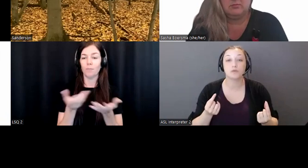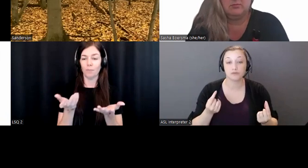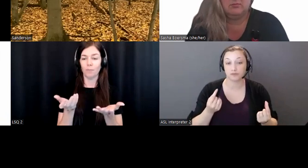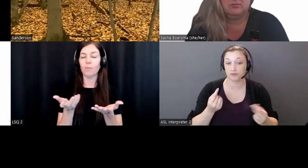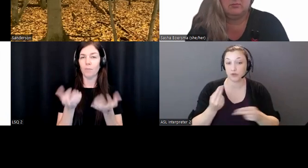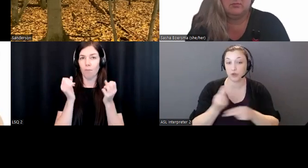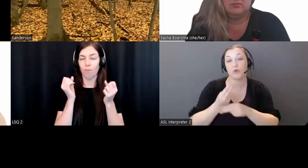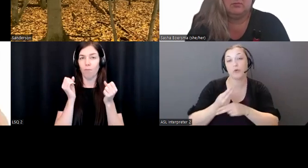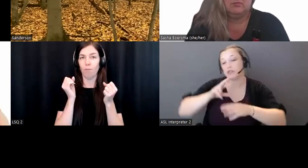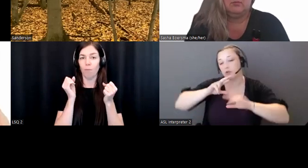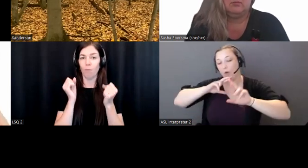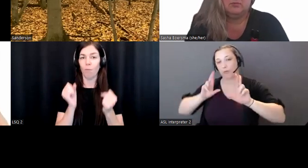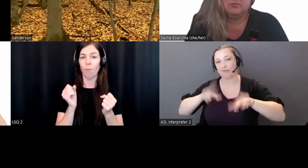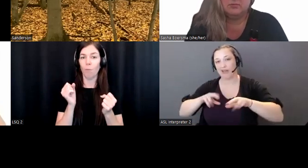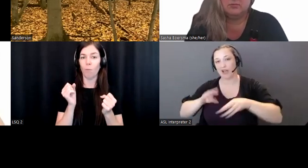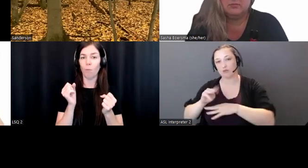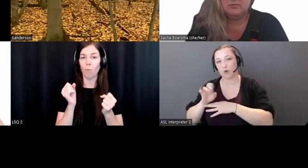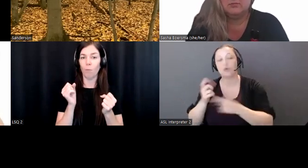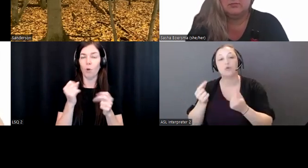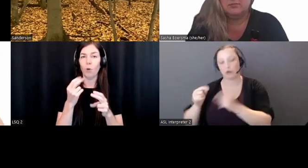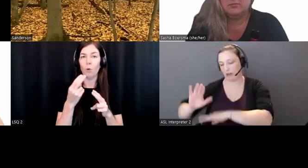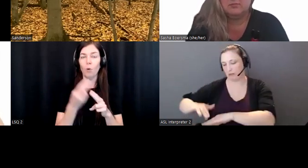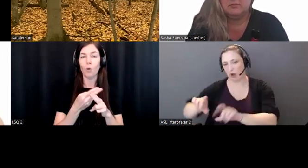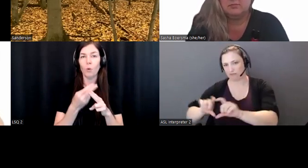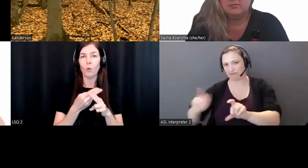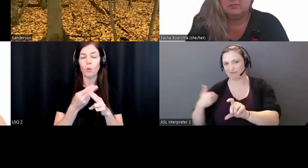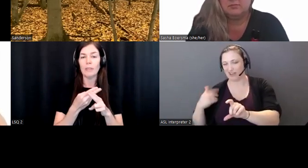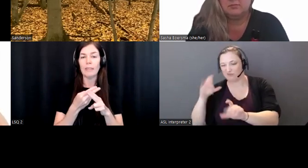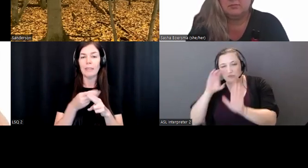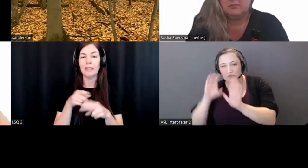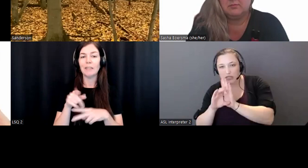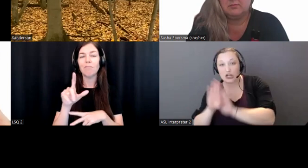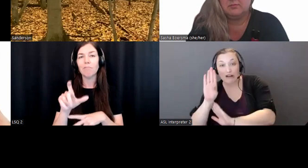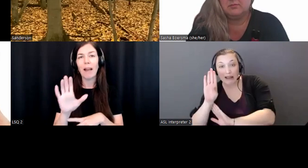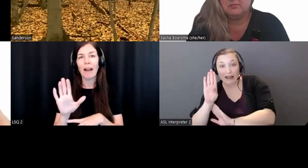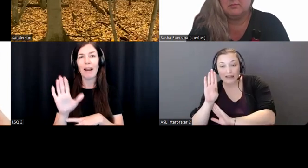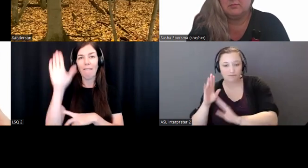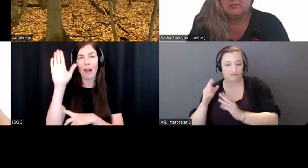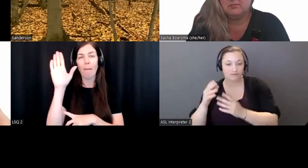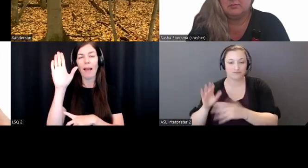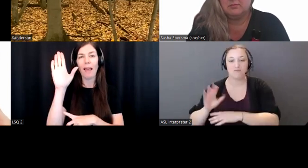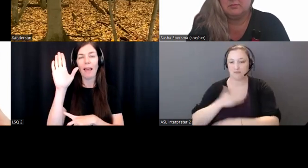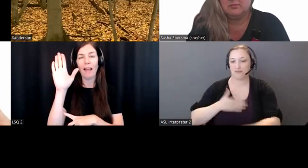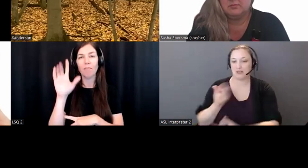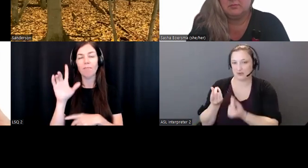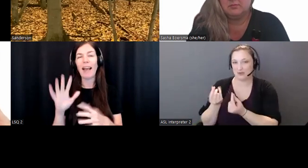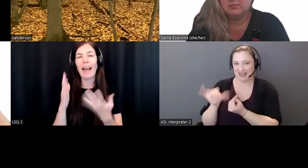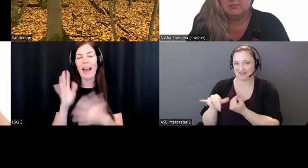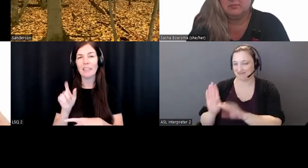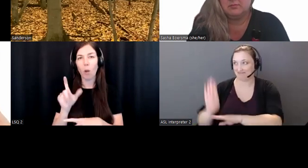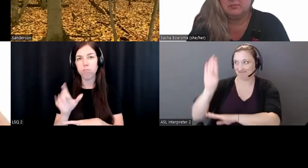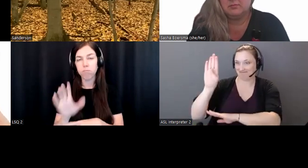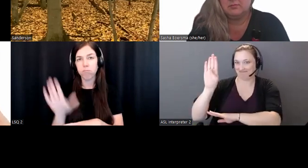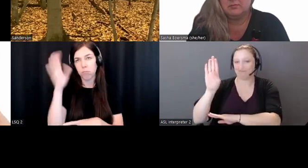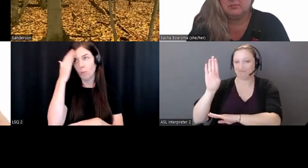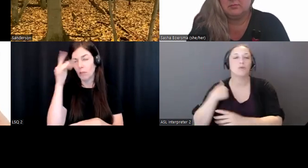reaction modes to put your hand up. And that will also identify us in terms of having questions. So I'm going to kick